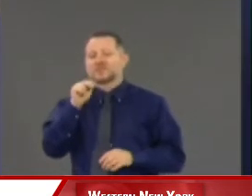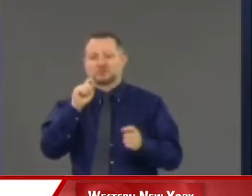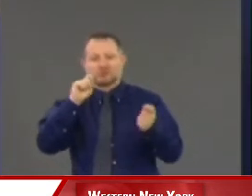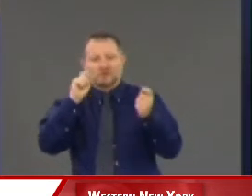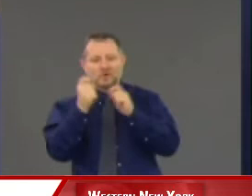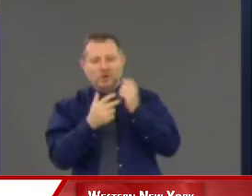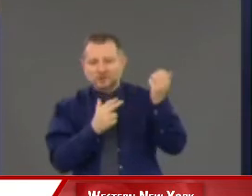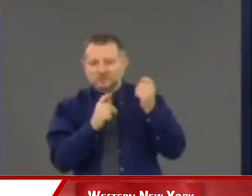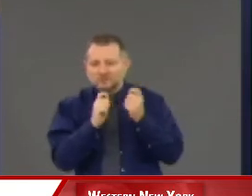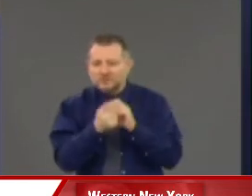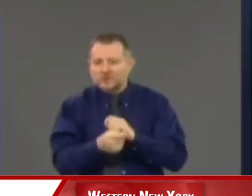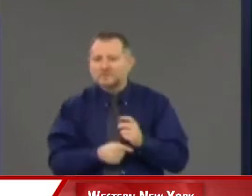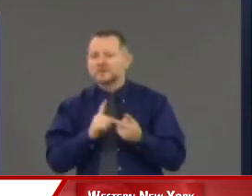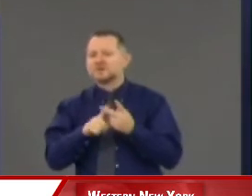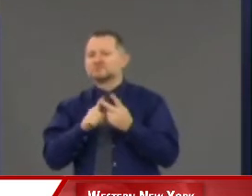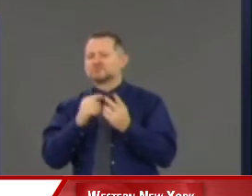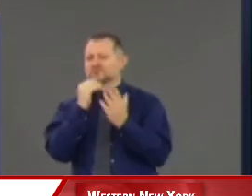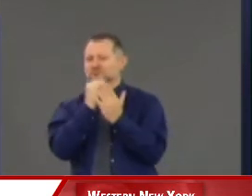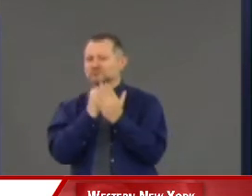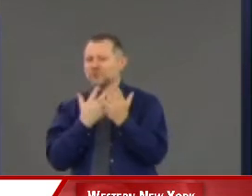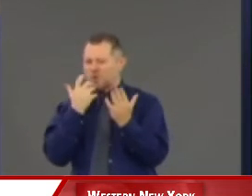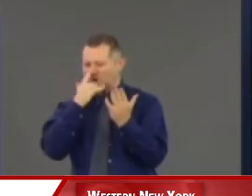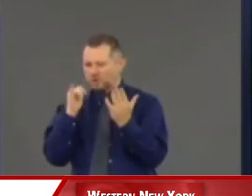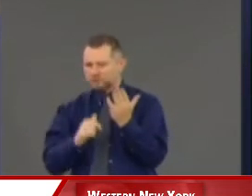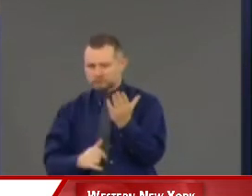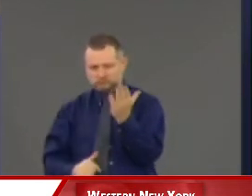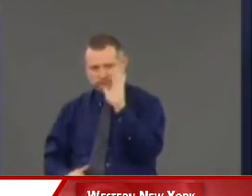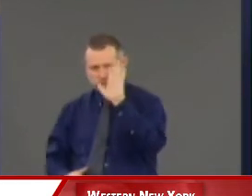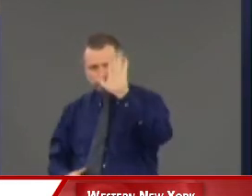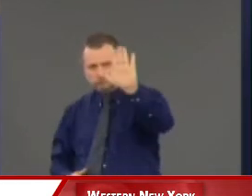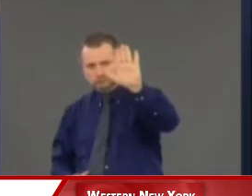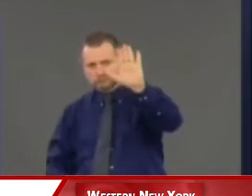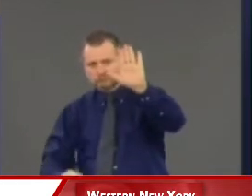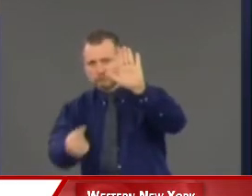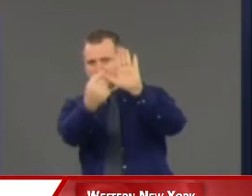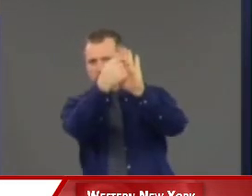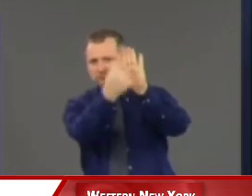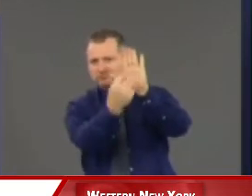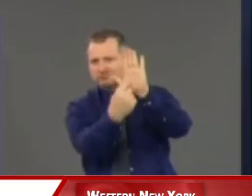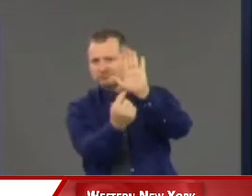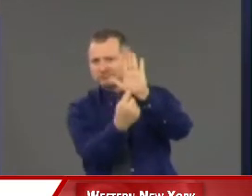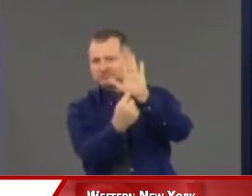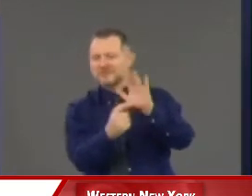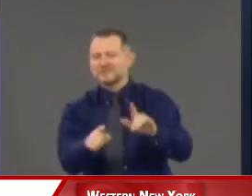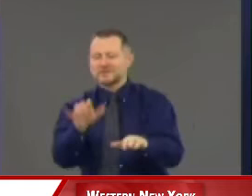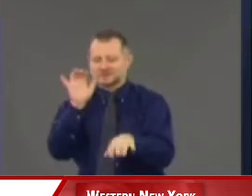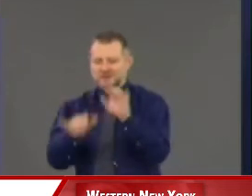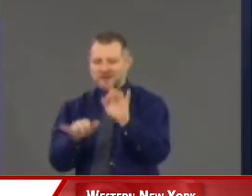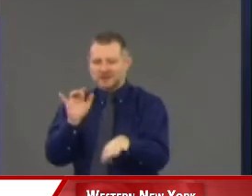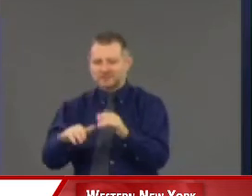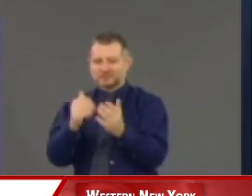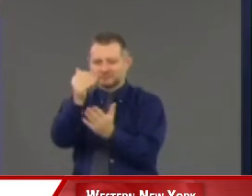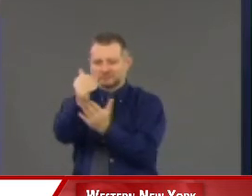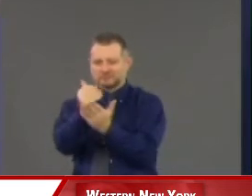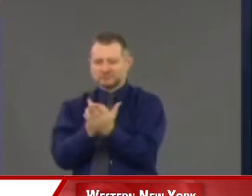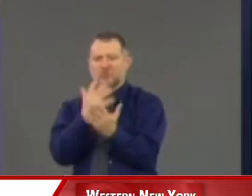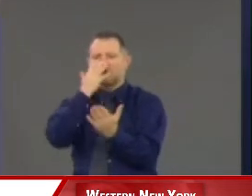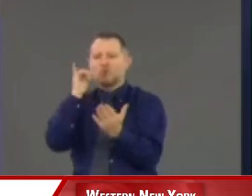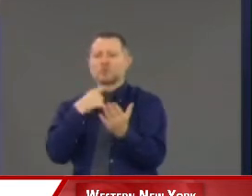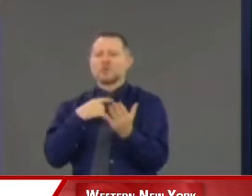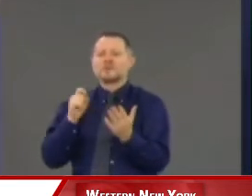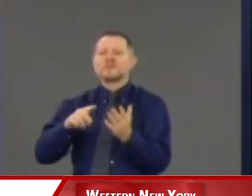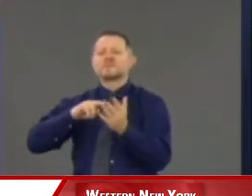the bill actually looked like, right? Because the devil's in the details. You have to write a bill. What do you mean gun reform? What is gun reform to you?